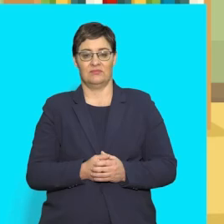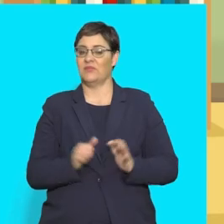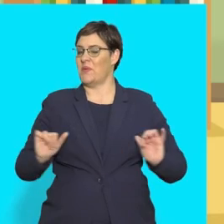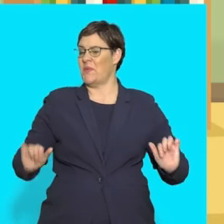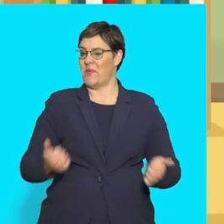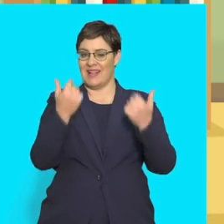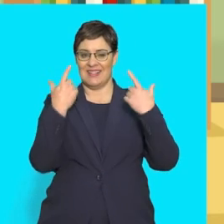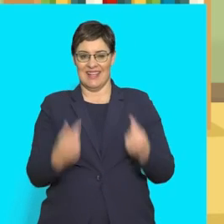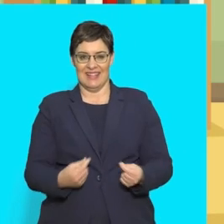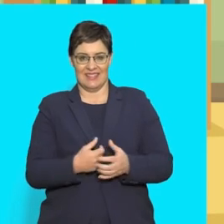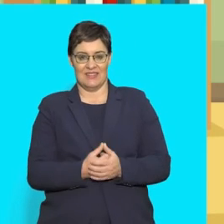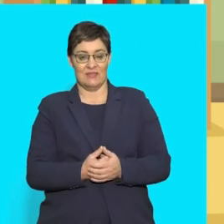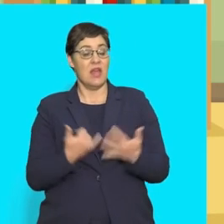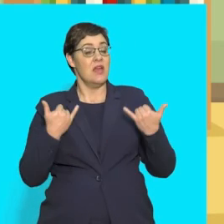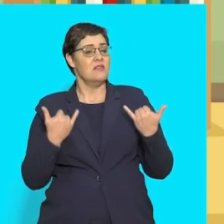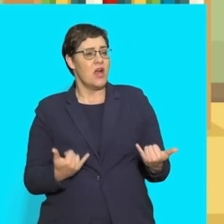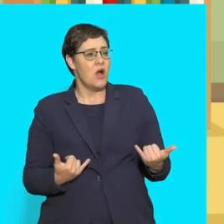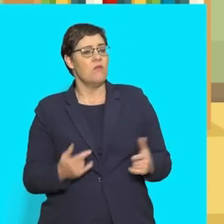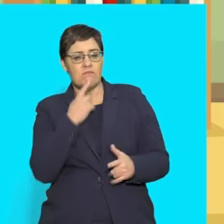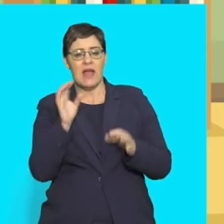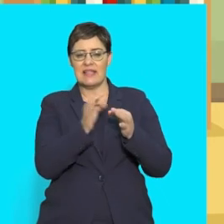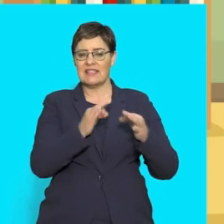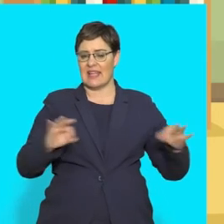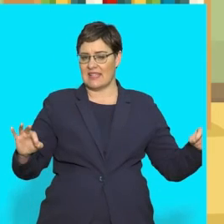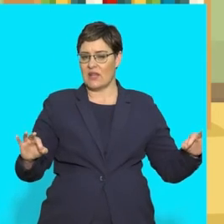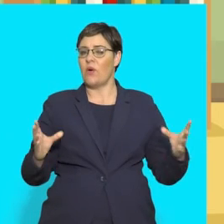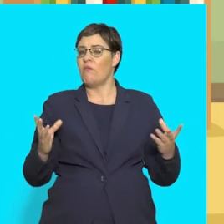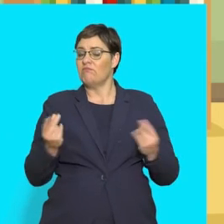34. 35. 35. 34.